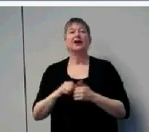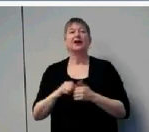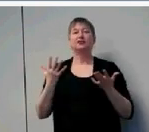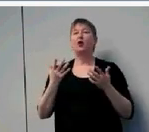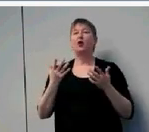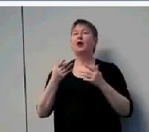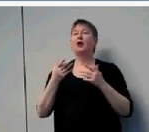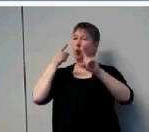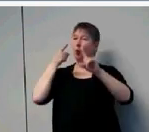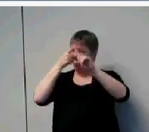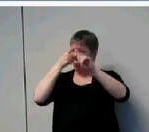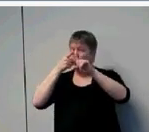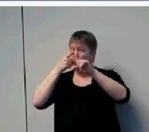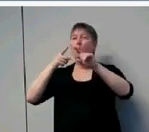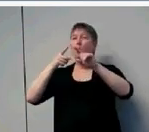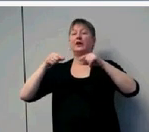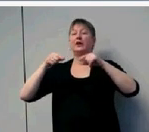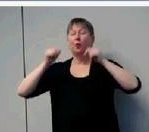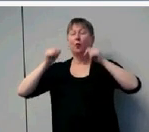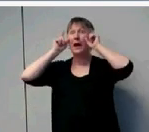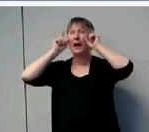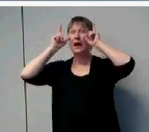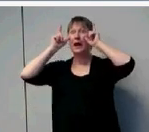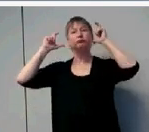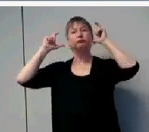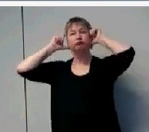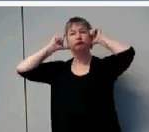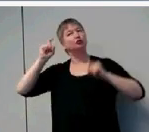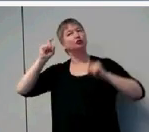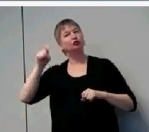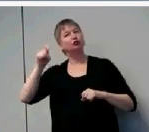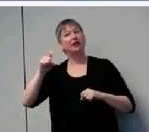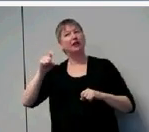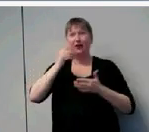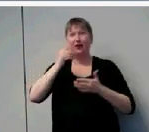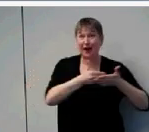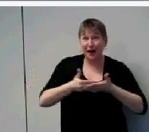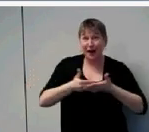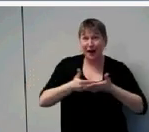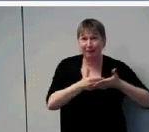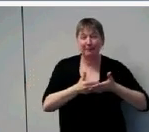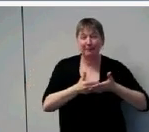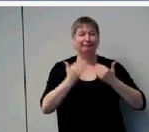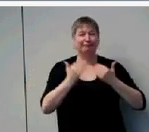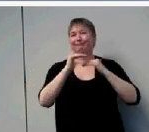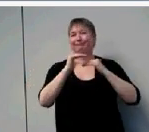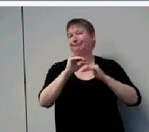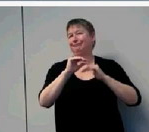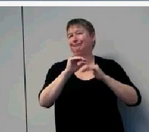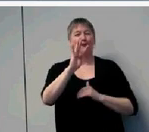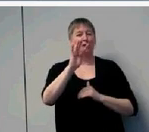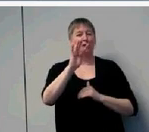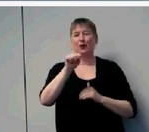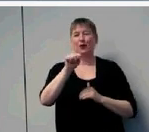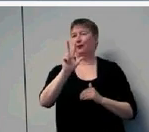But the average for the infants in this group was only 4.36 hours. It falls really short